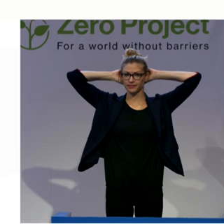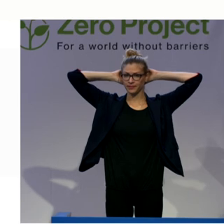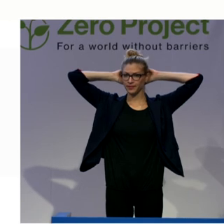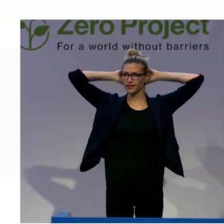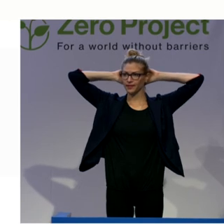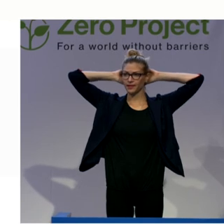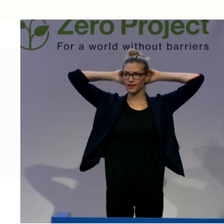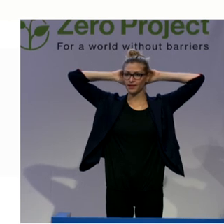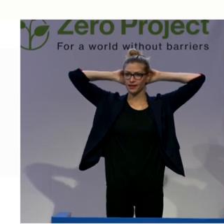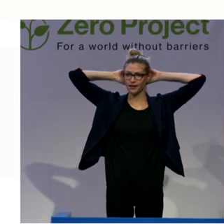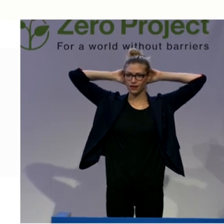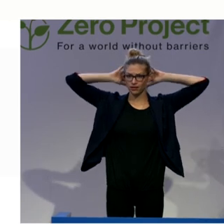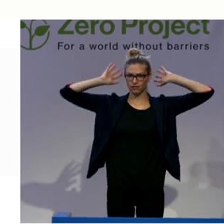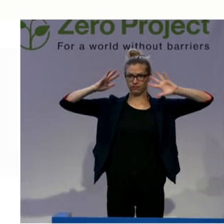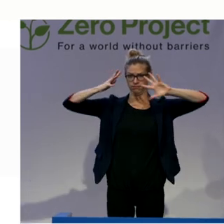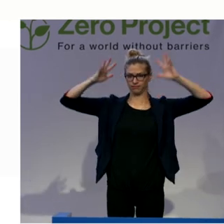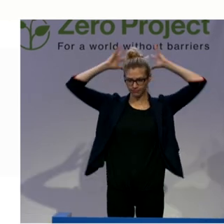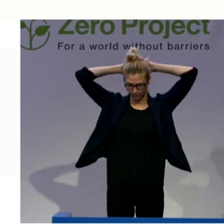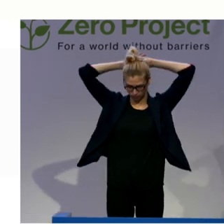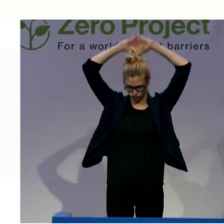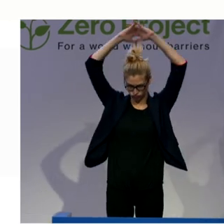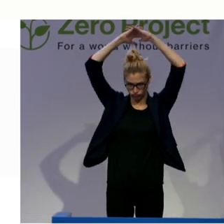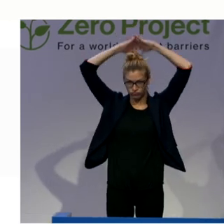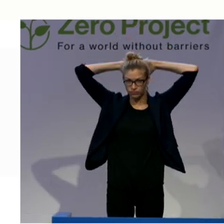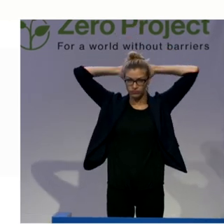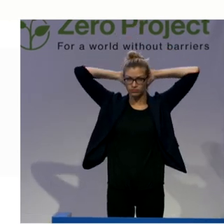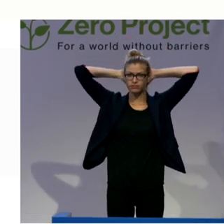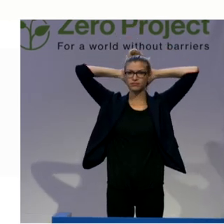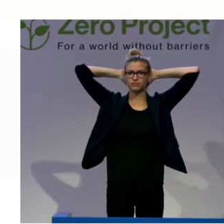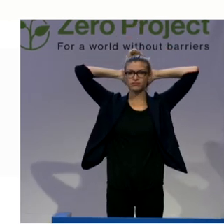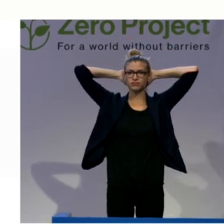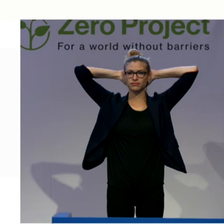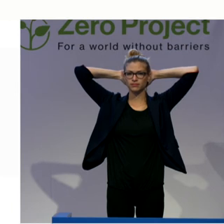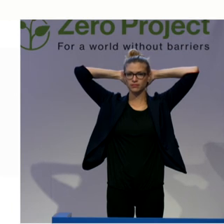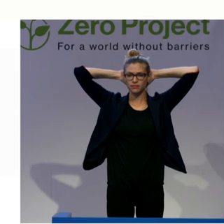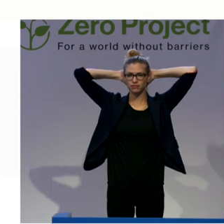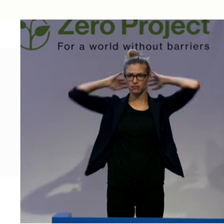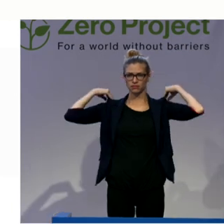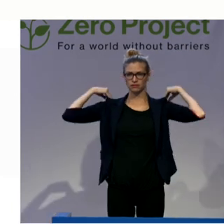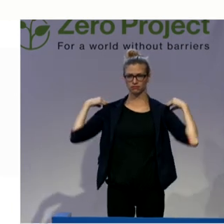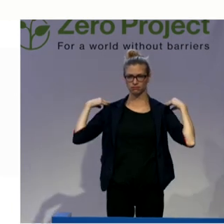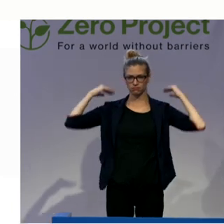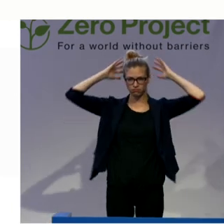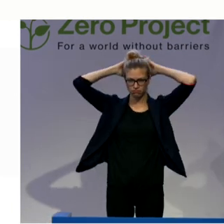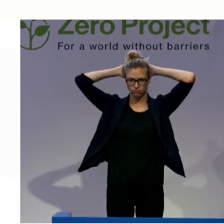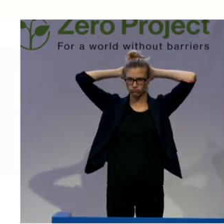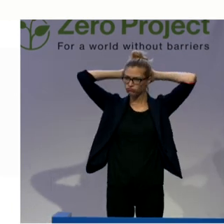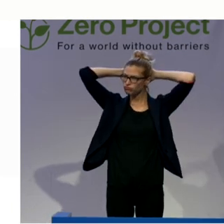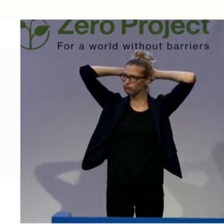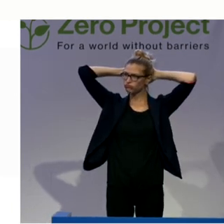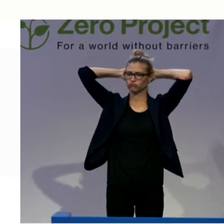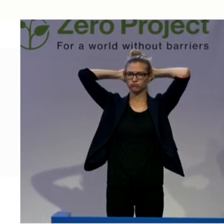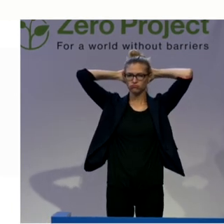get your fingers crossed now. Move your shoulders down so your chest is open. So